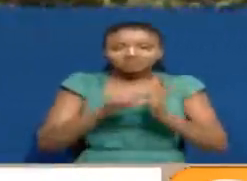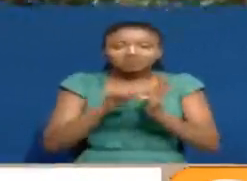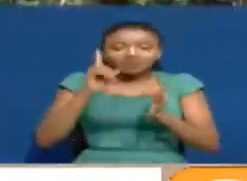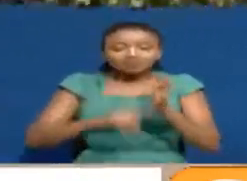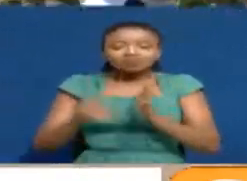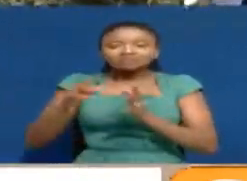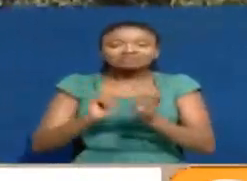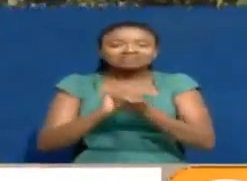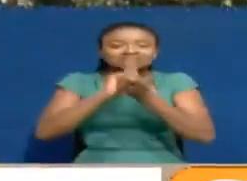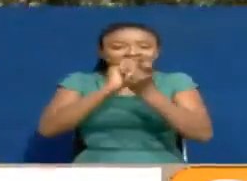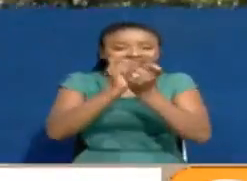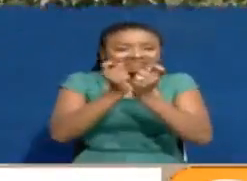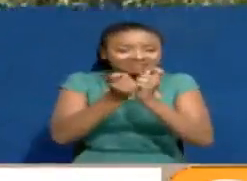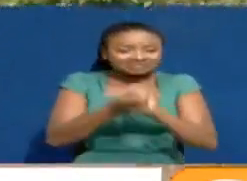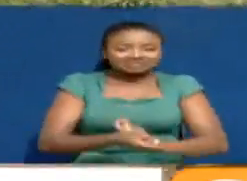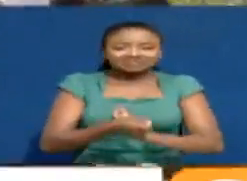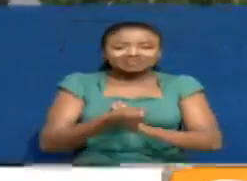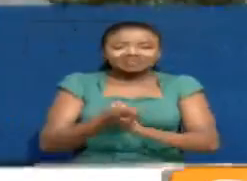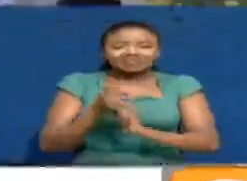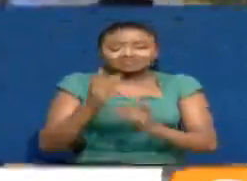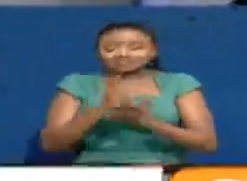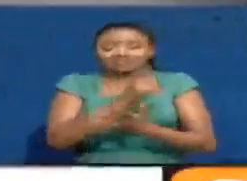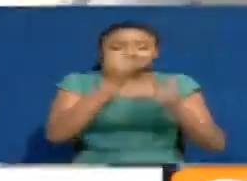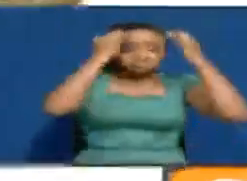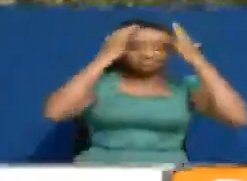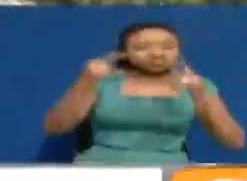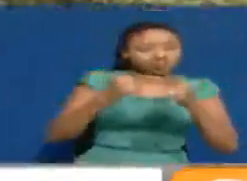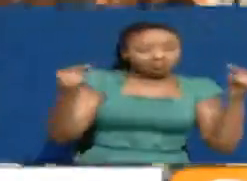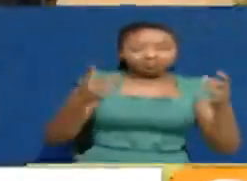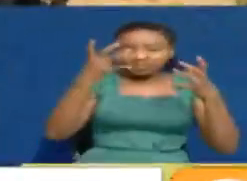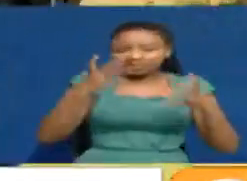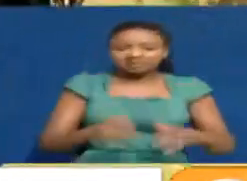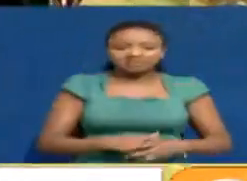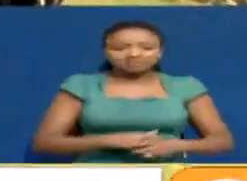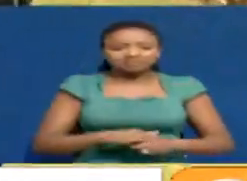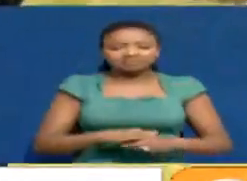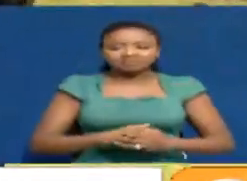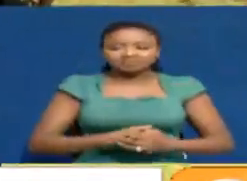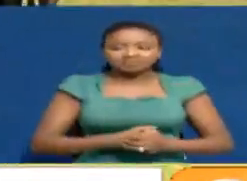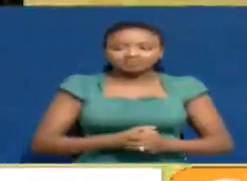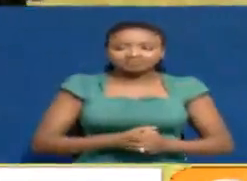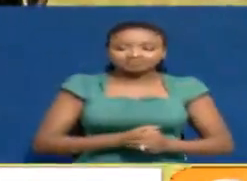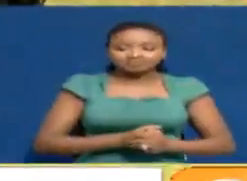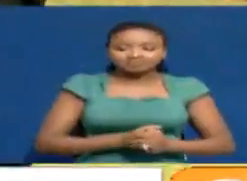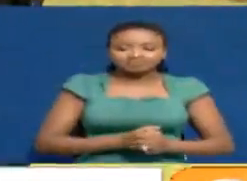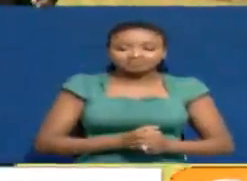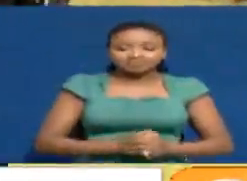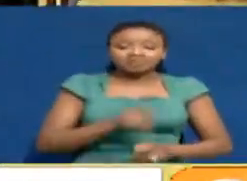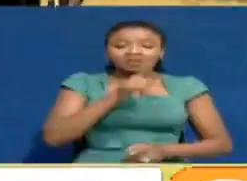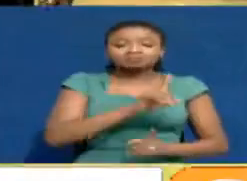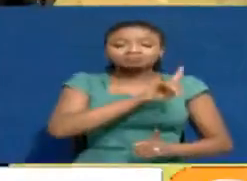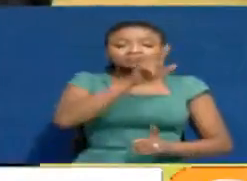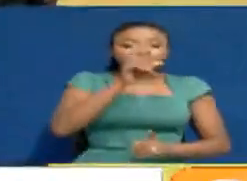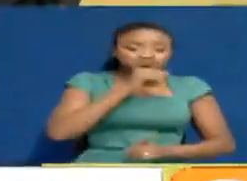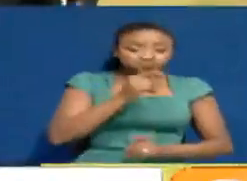university's Academic Staff Union, WASU, and students are strongly opposed to. WASU moved to court a